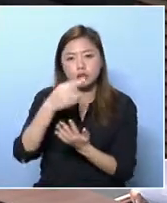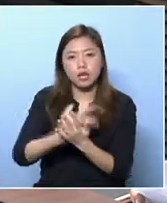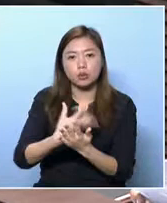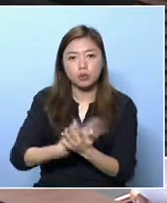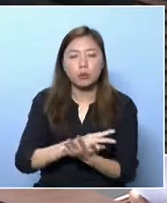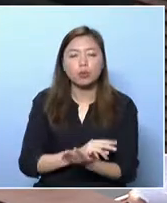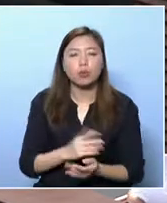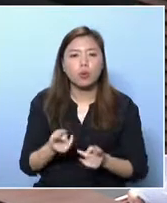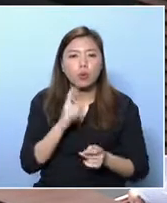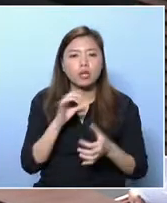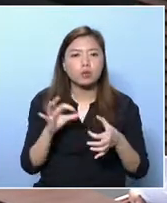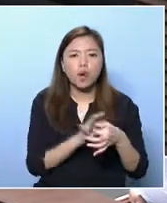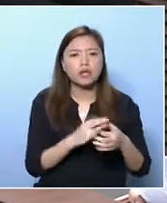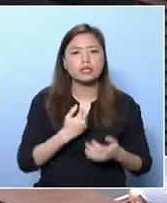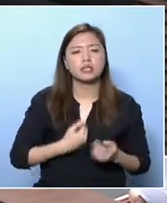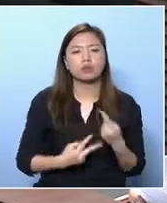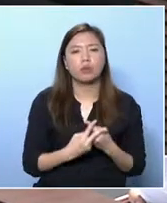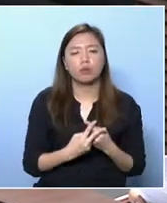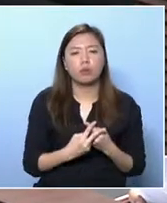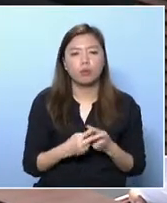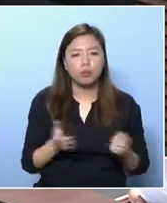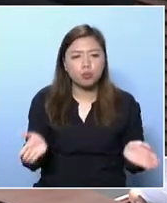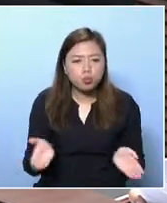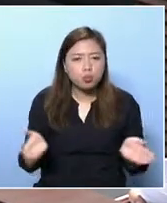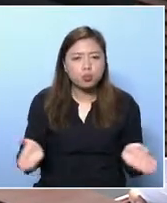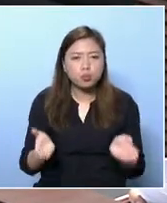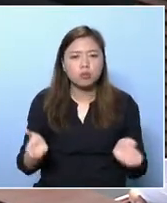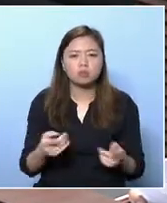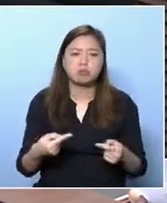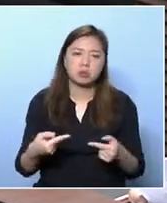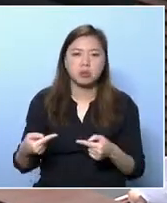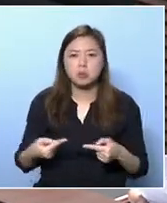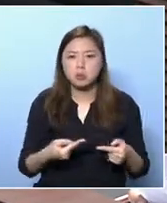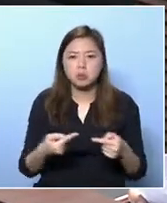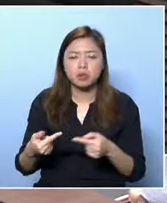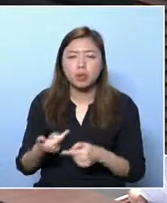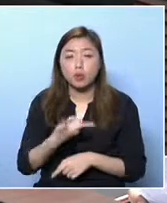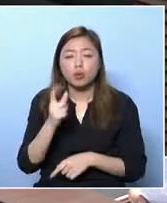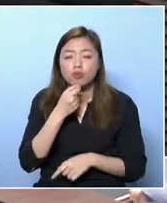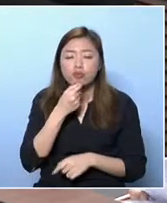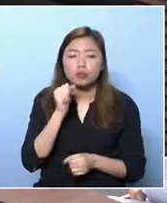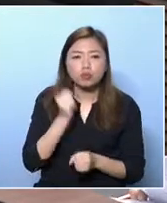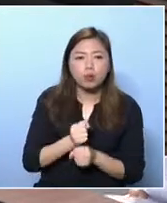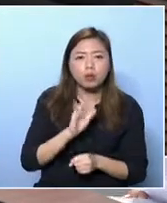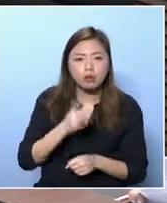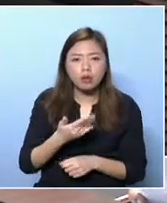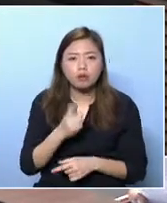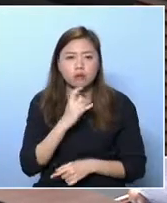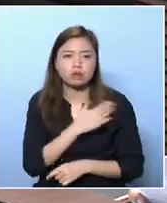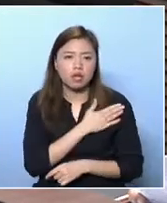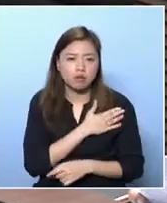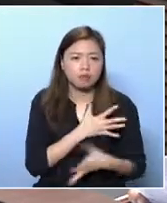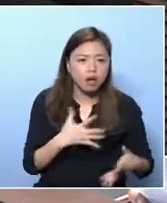be based on a hired